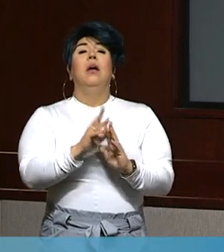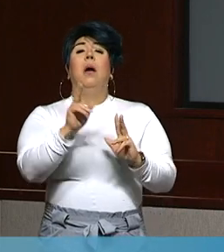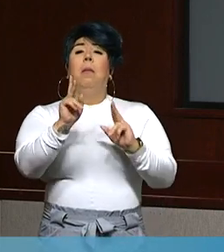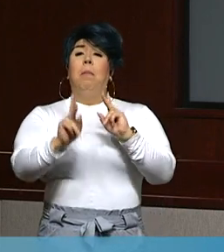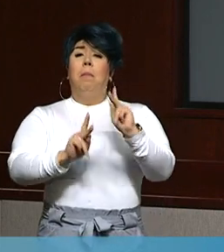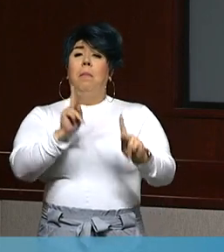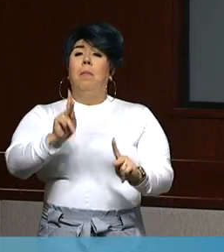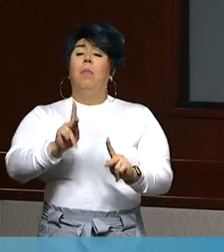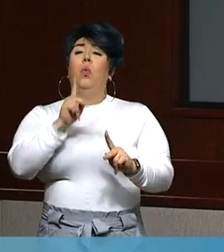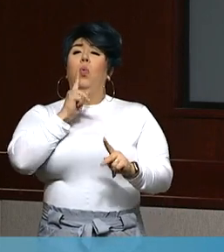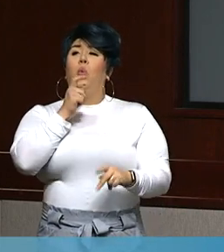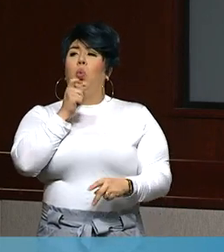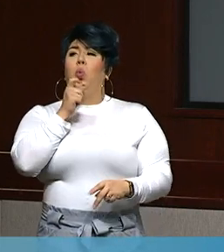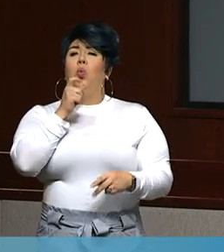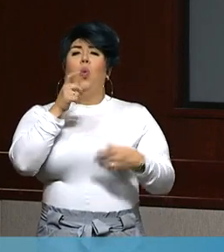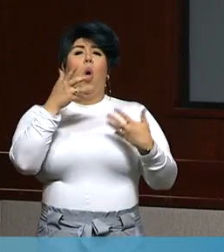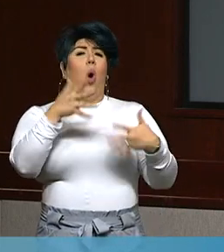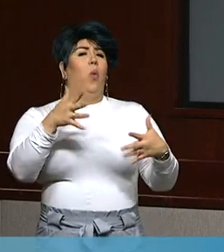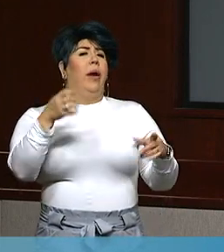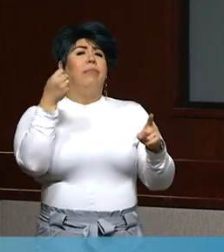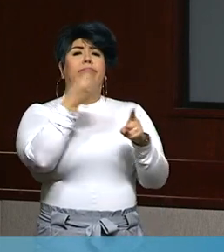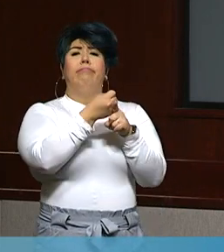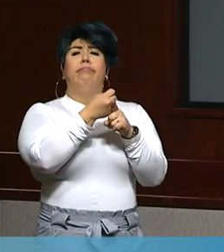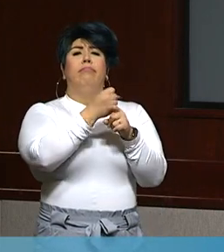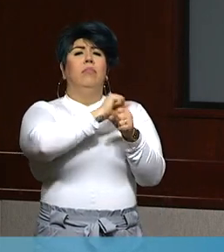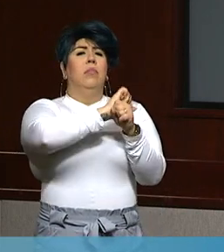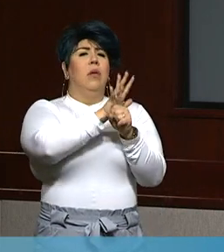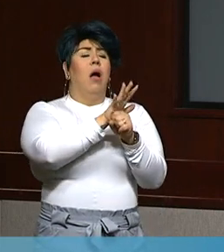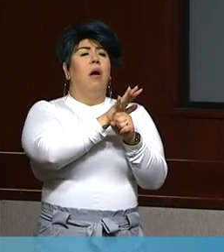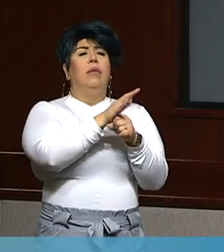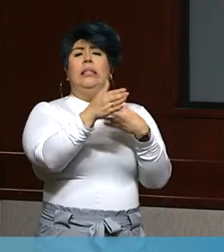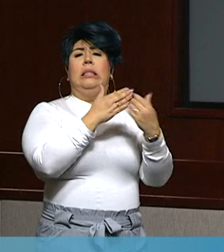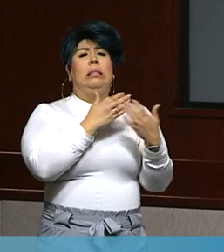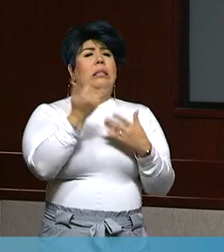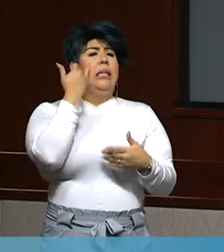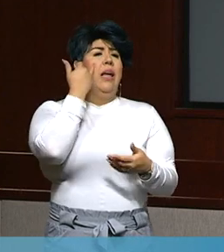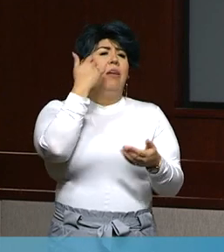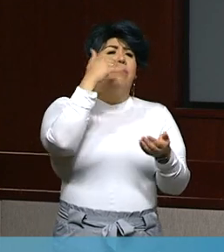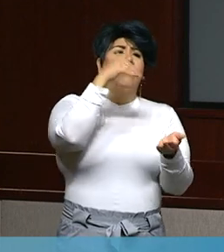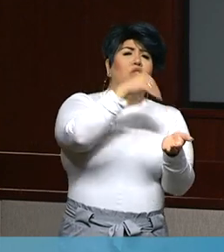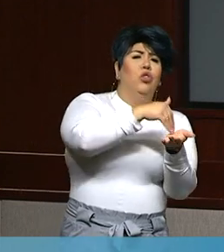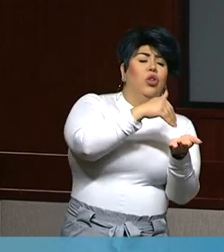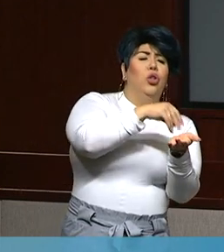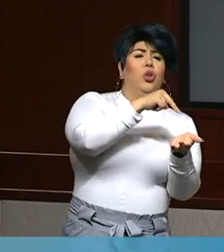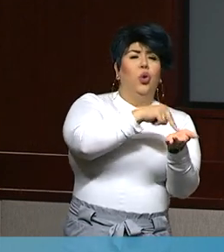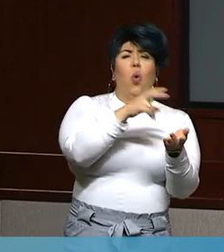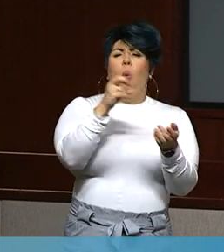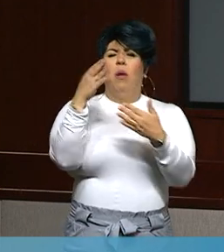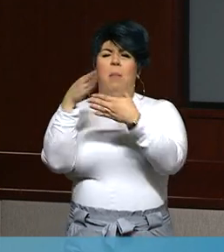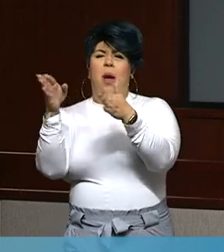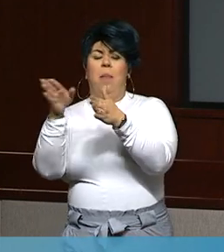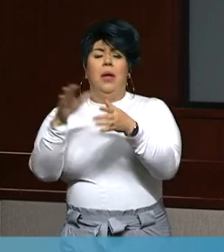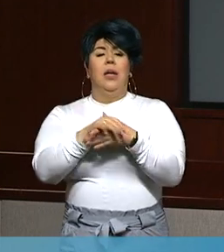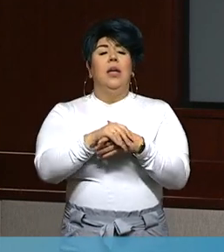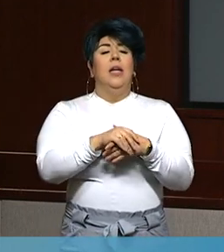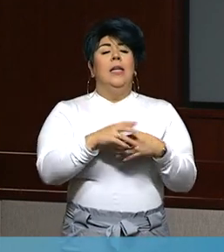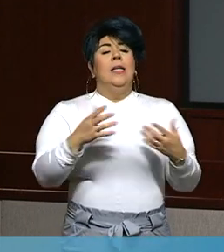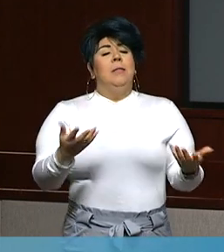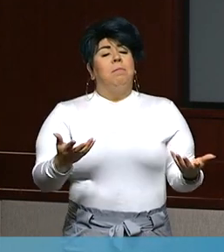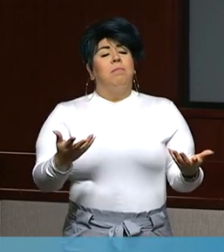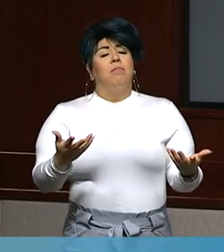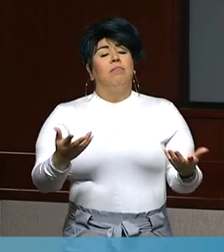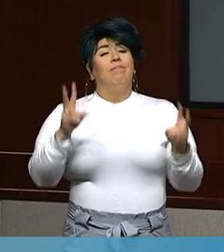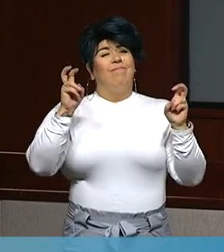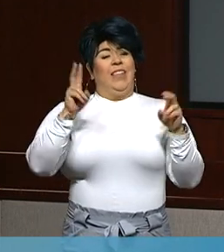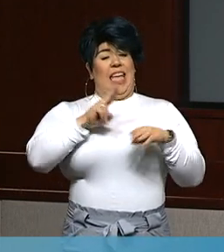matter if they're a healthcare worker or just someone who's part of the general public, is natural immunization enough or will